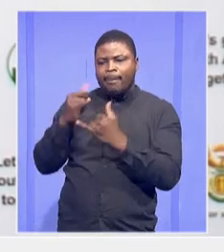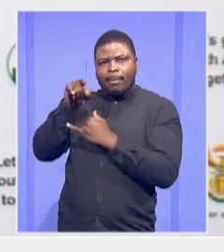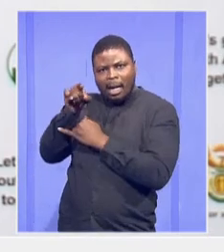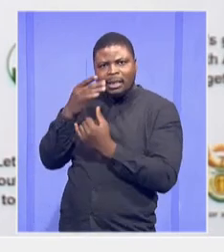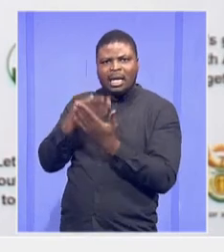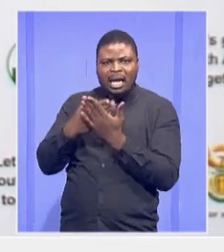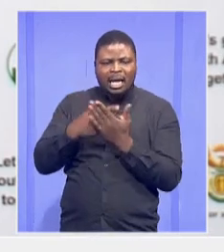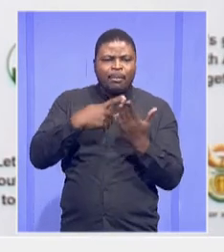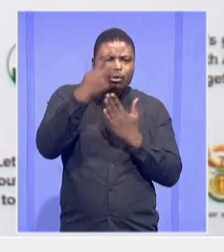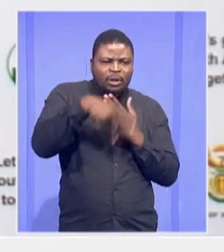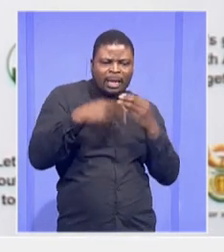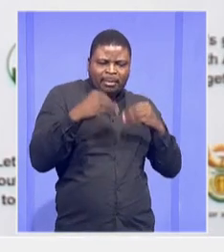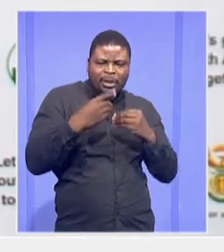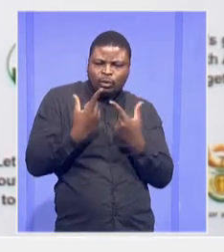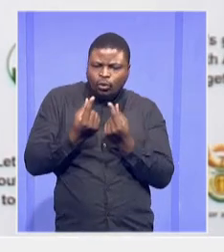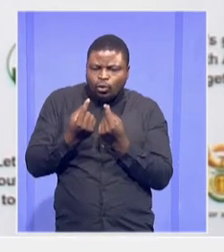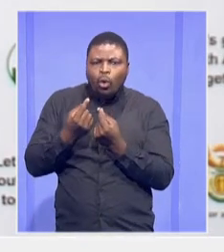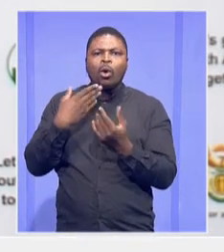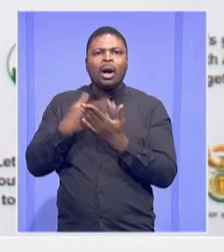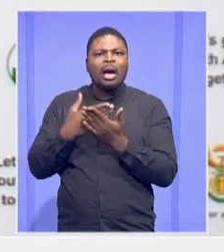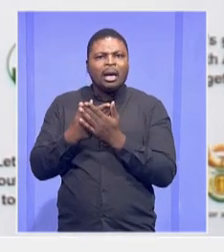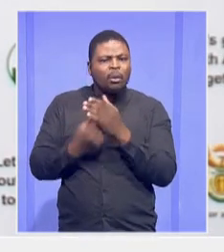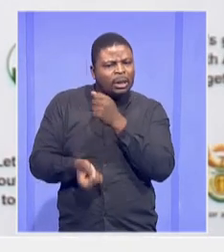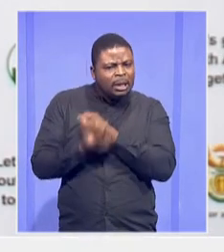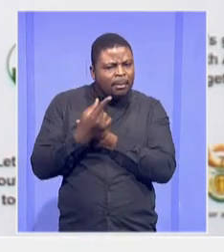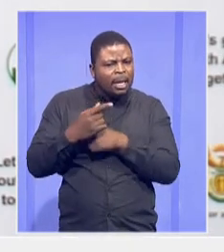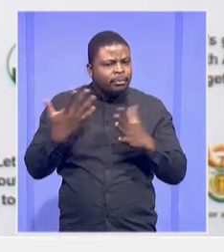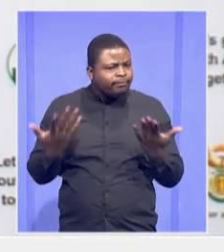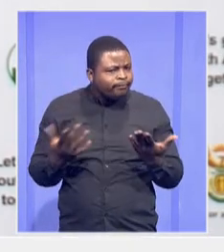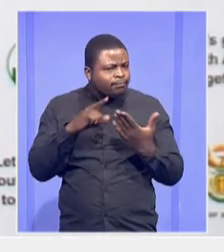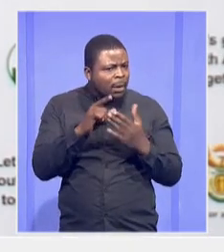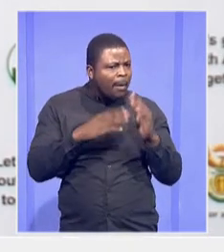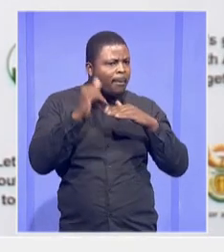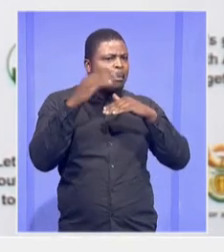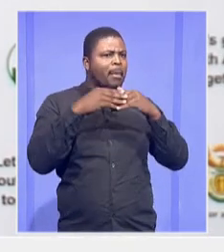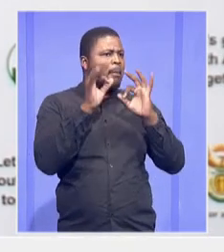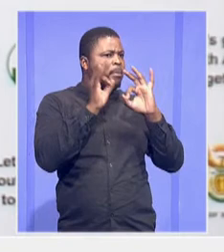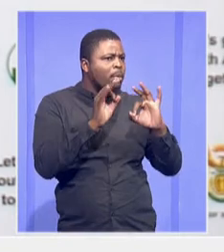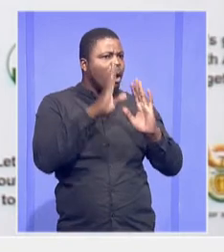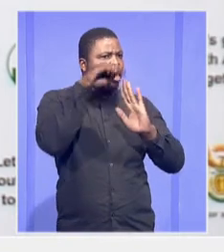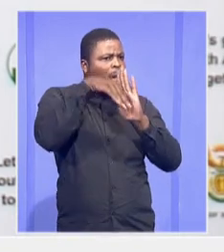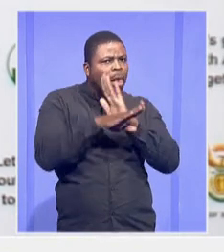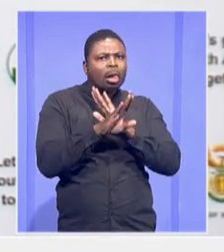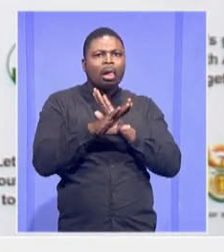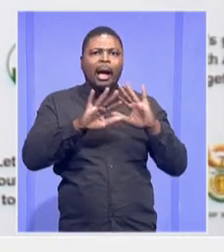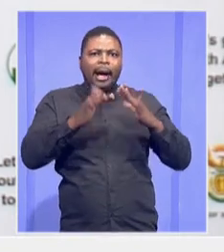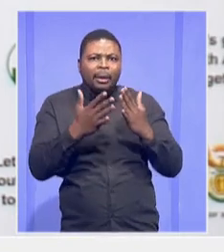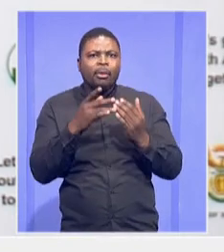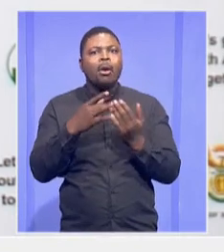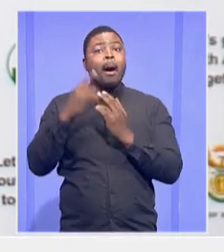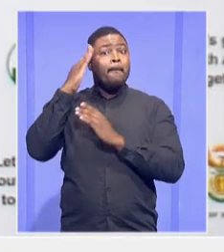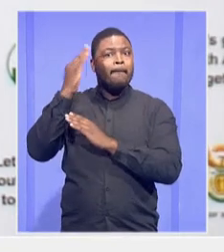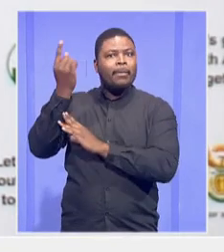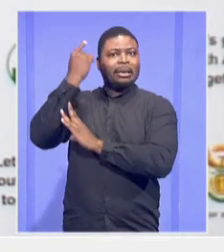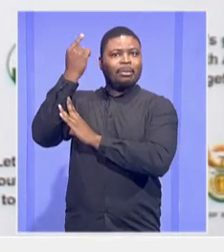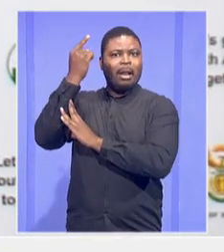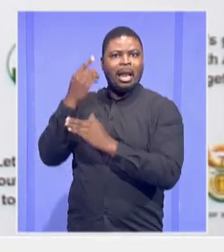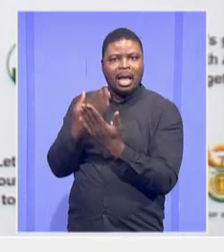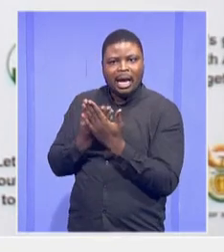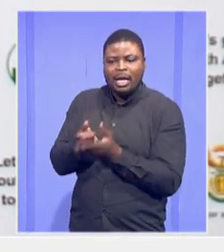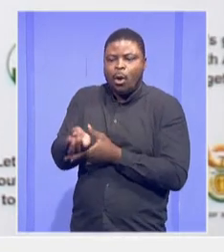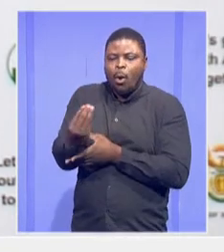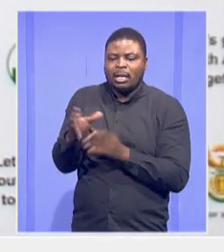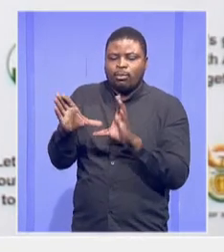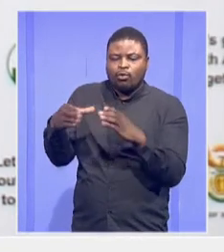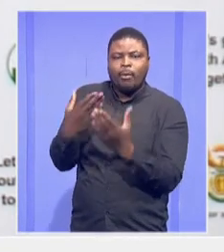without, you know, getting into any construction activity on site. And we don't get to know about that.